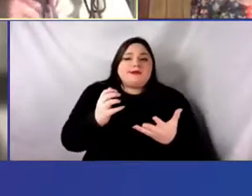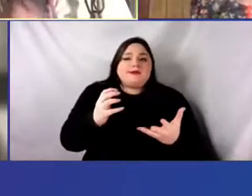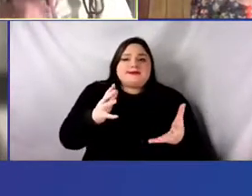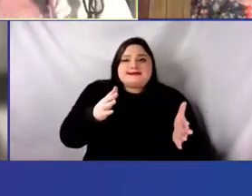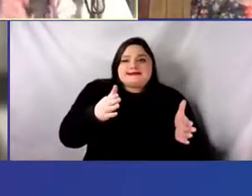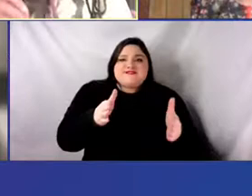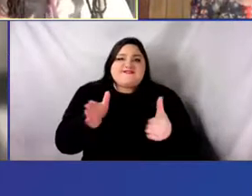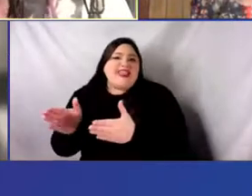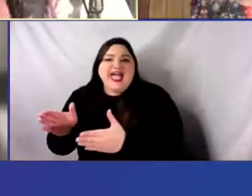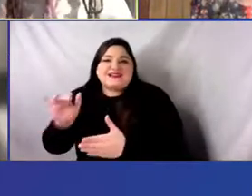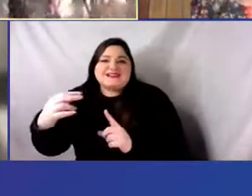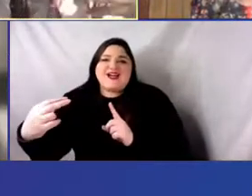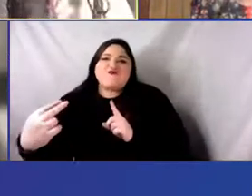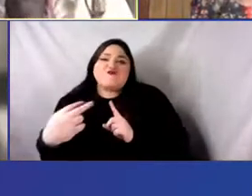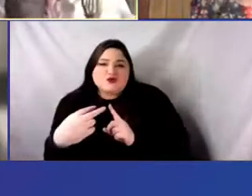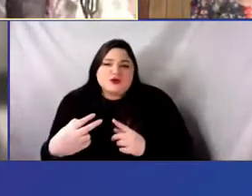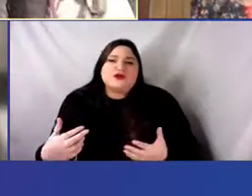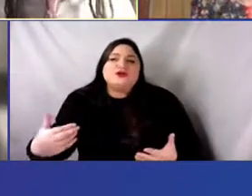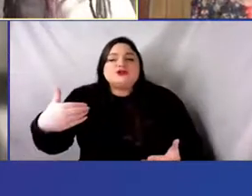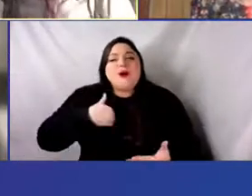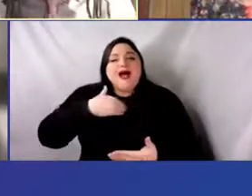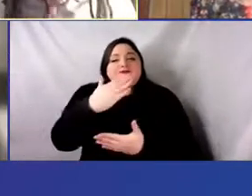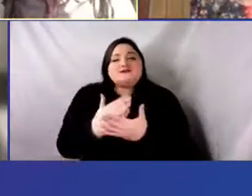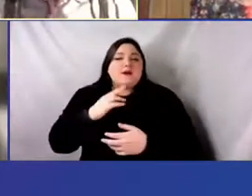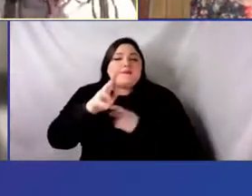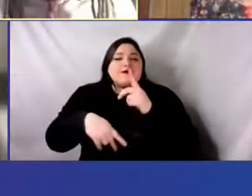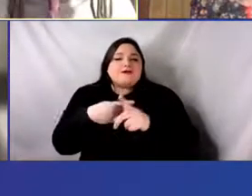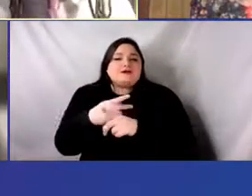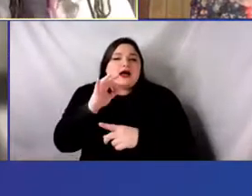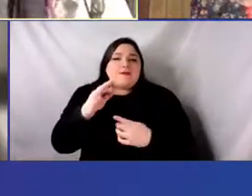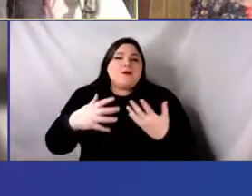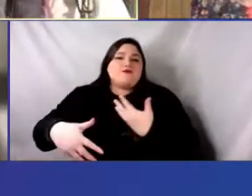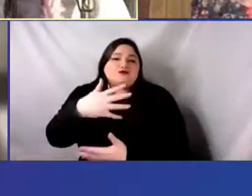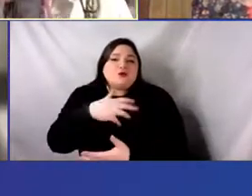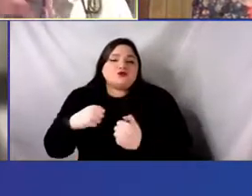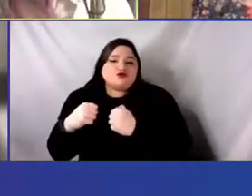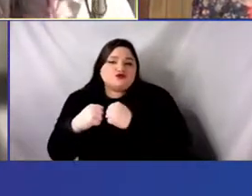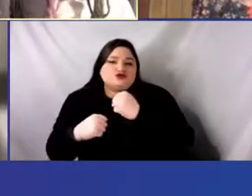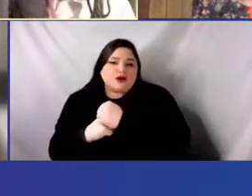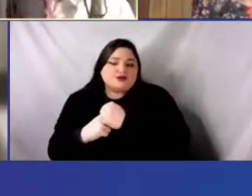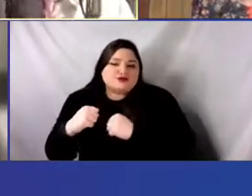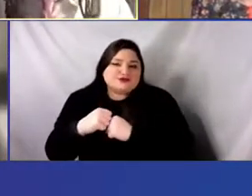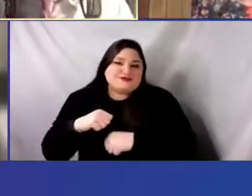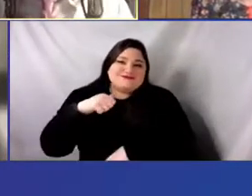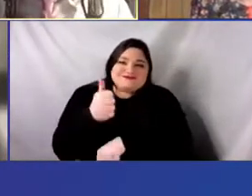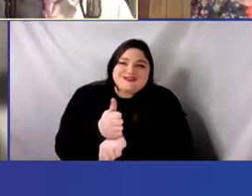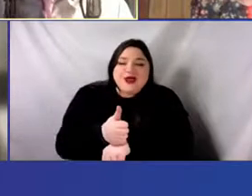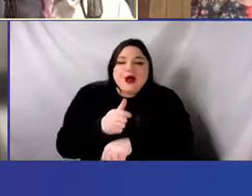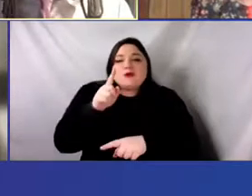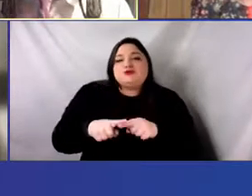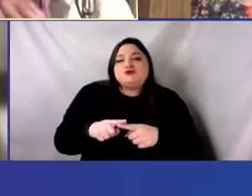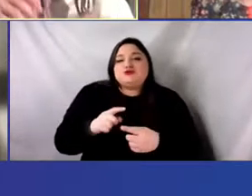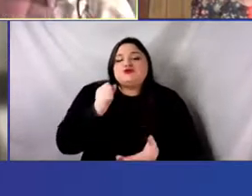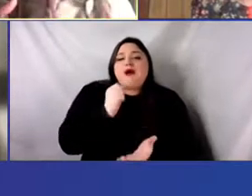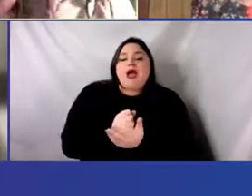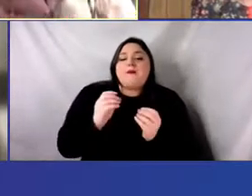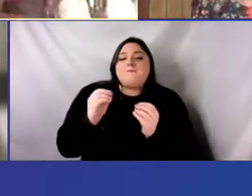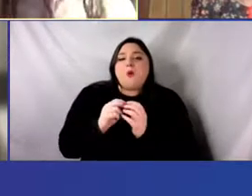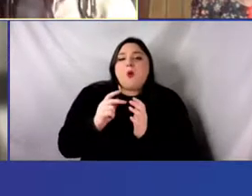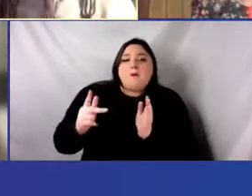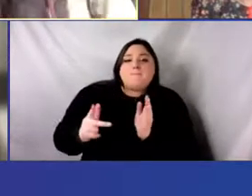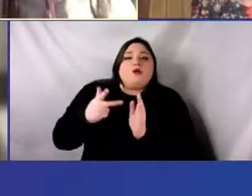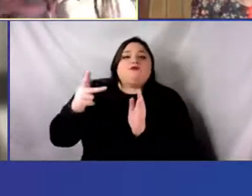also structures that helped, uh, the multiplicity and the diversity, uh, and dance. How